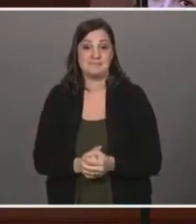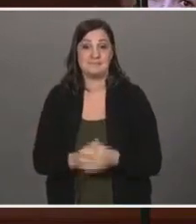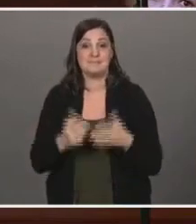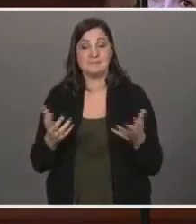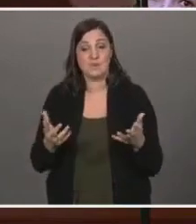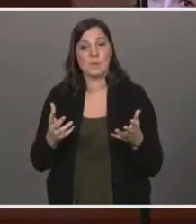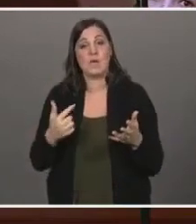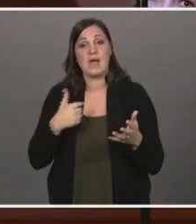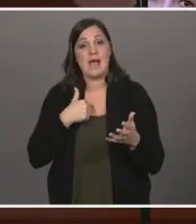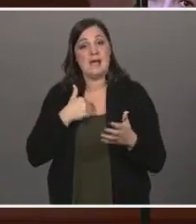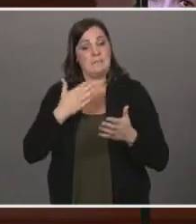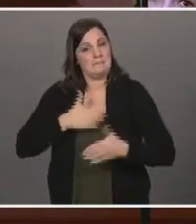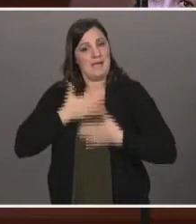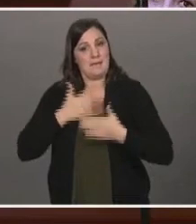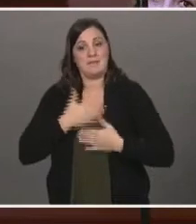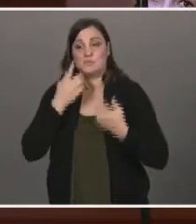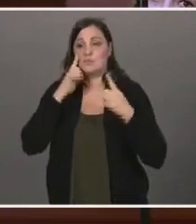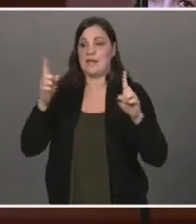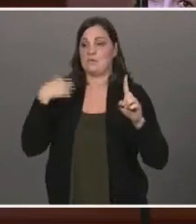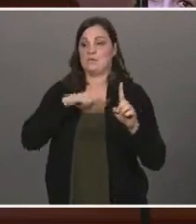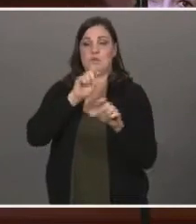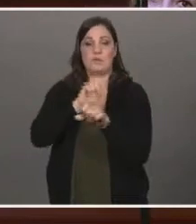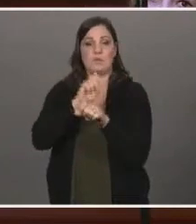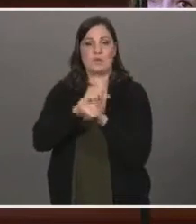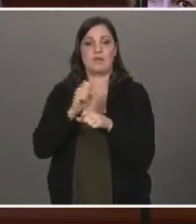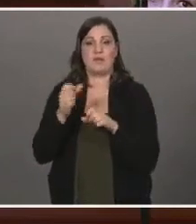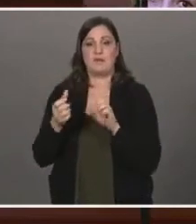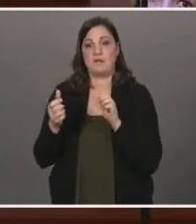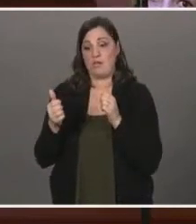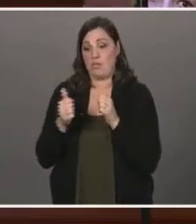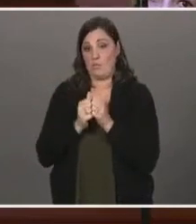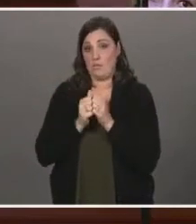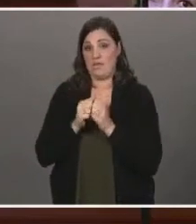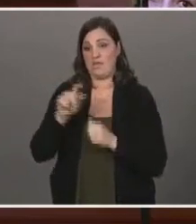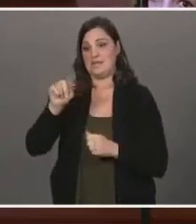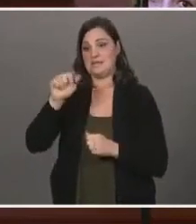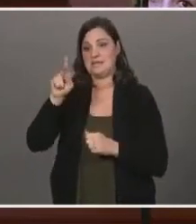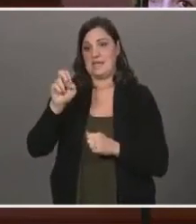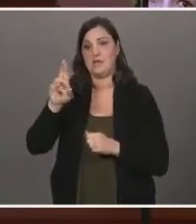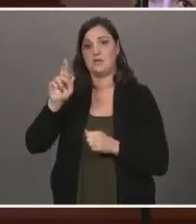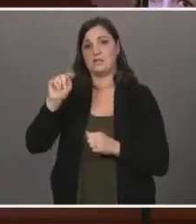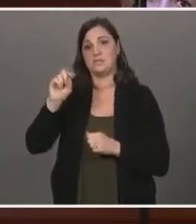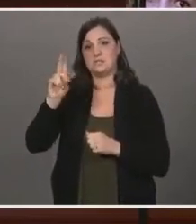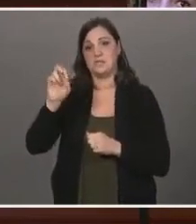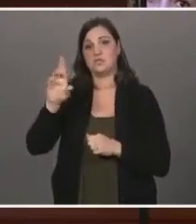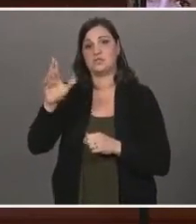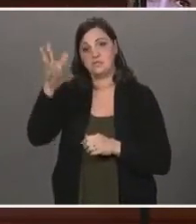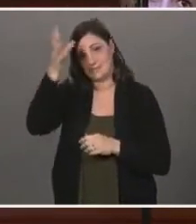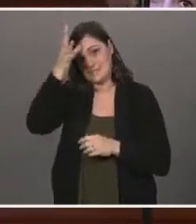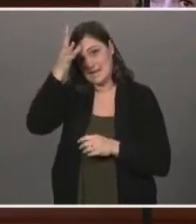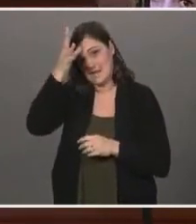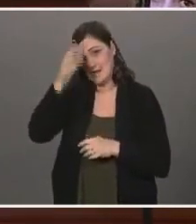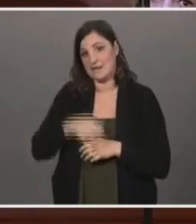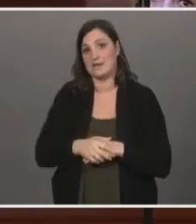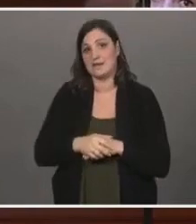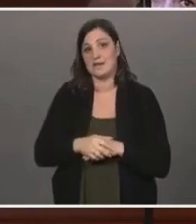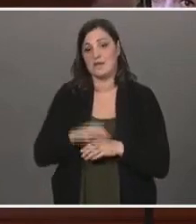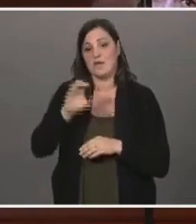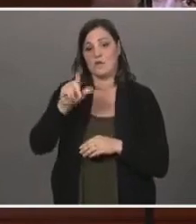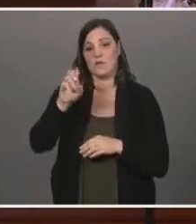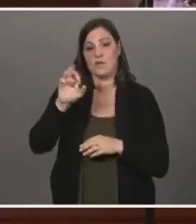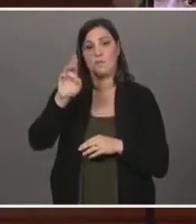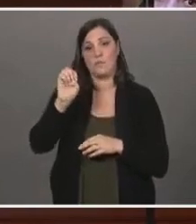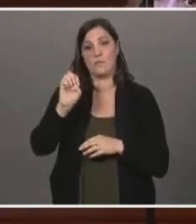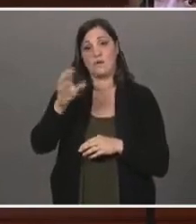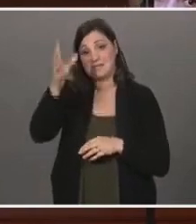I am pleased to announce that we are working closely with Tanner Tushar's dad, Capri Cullimore's dad,